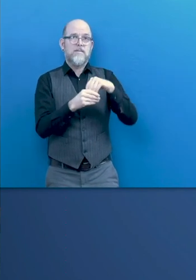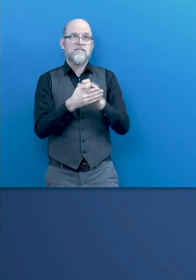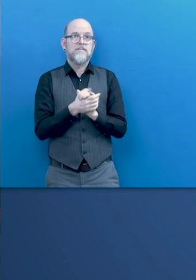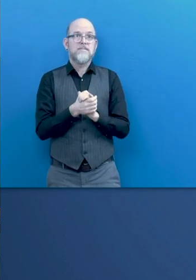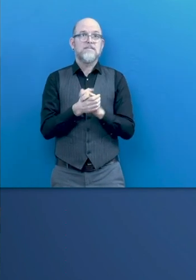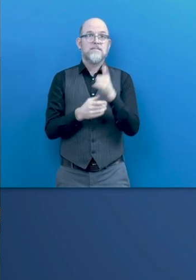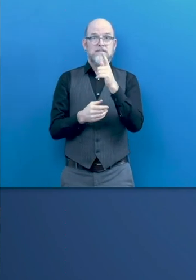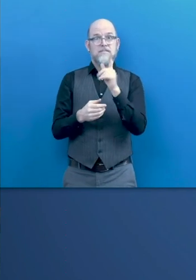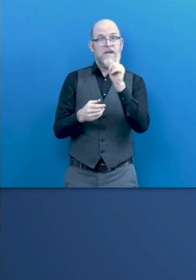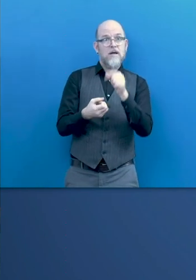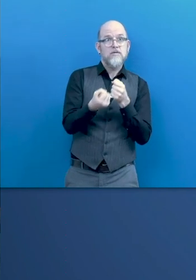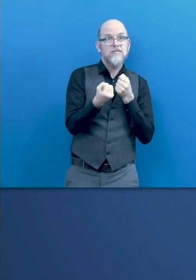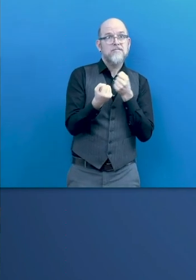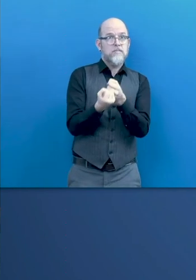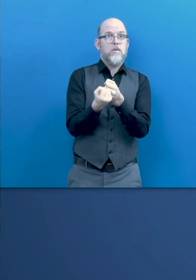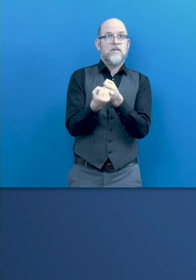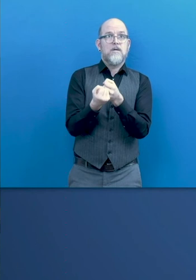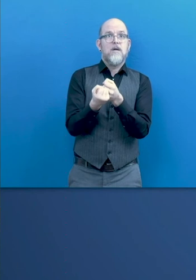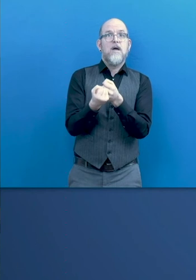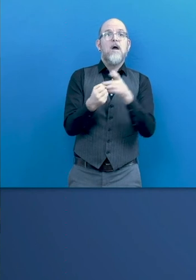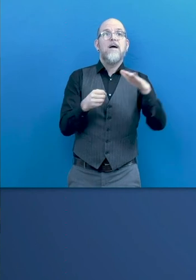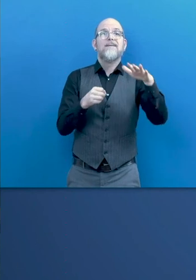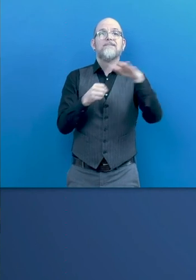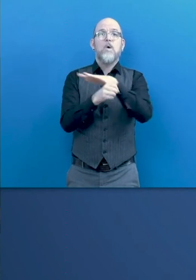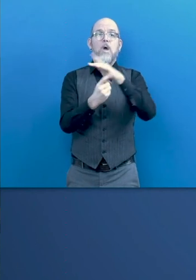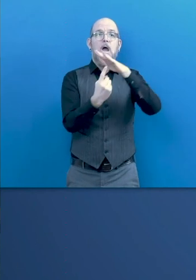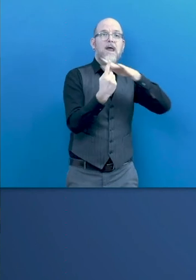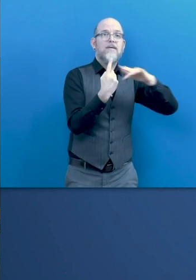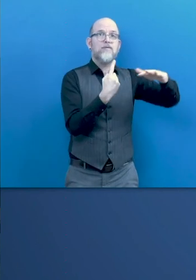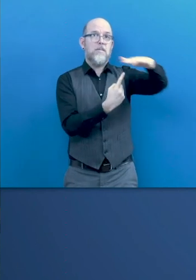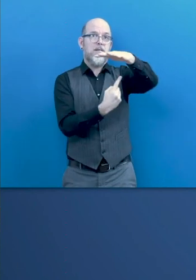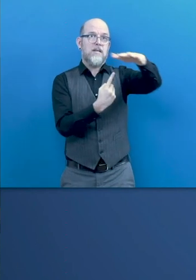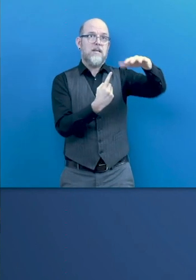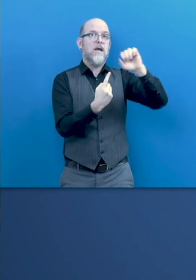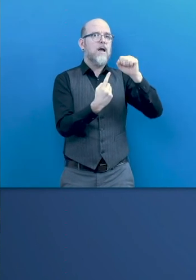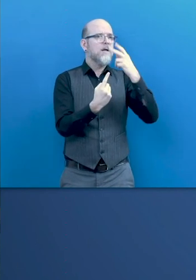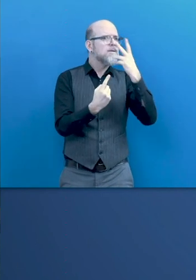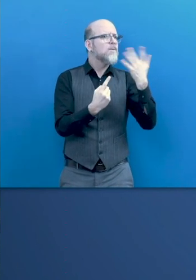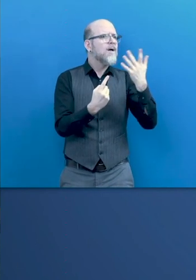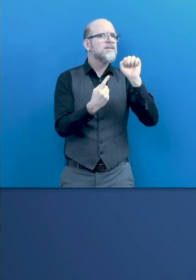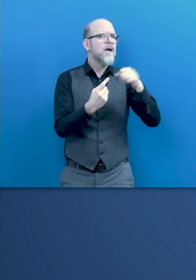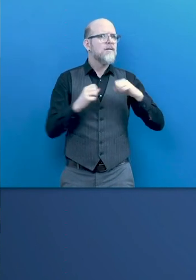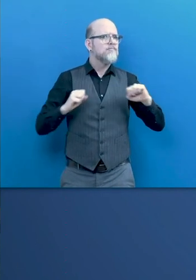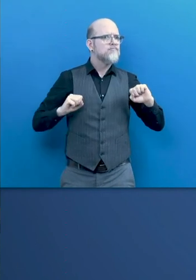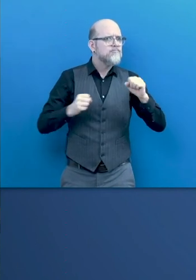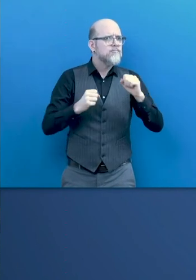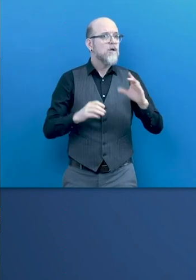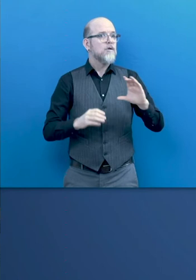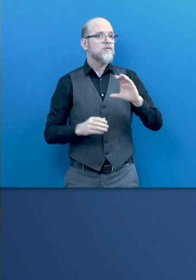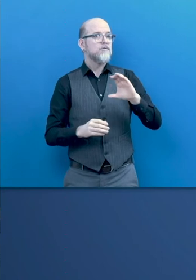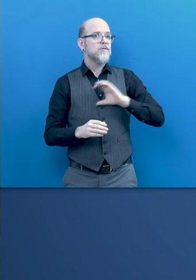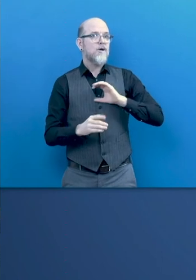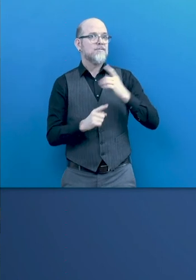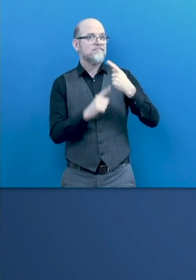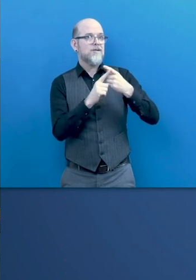creates the opportunities and meaningful opportunities that that is critical to ensure that we can take this